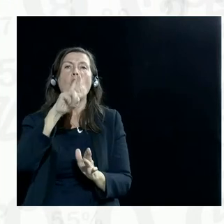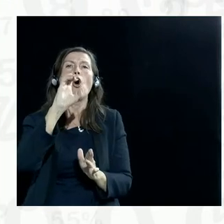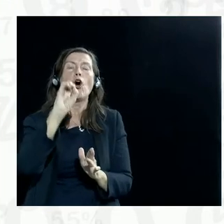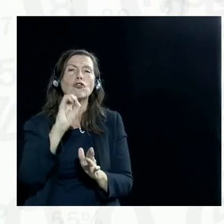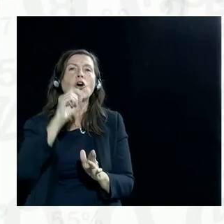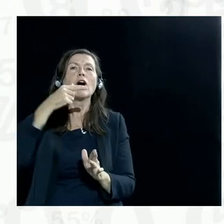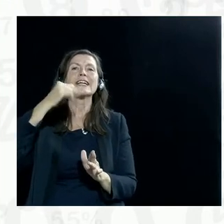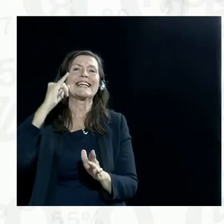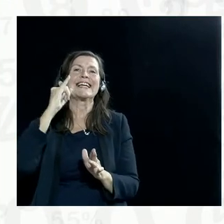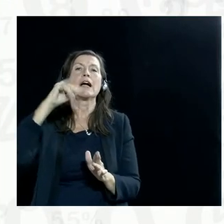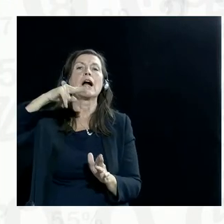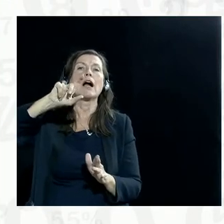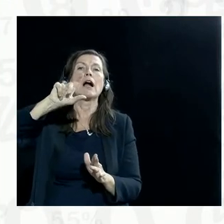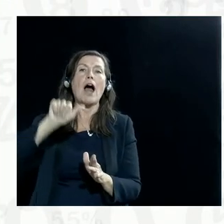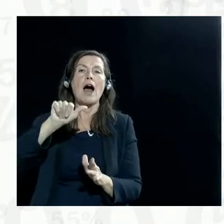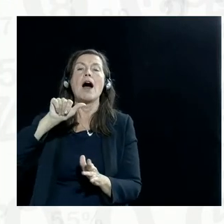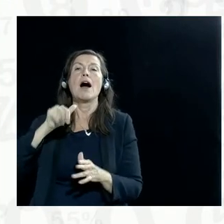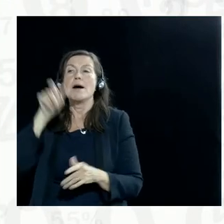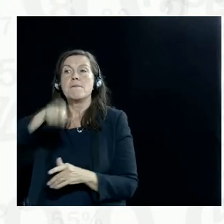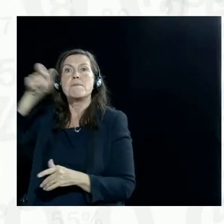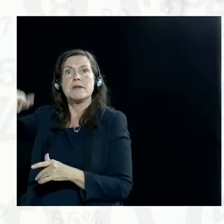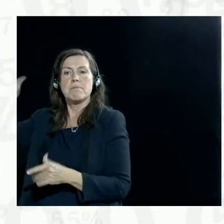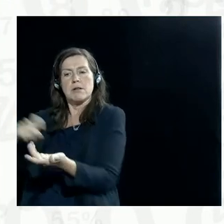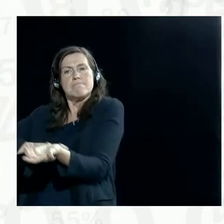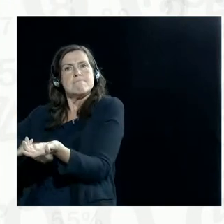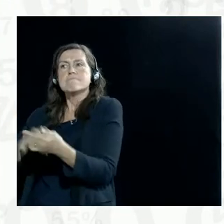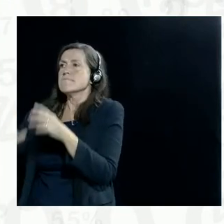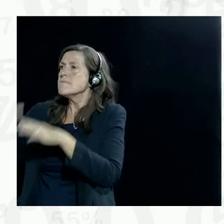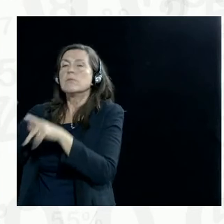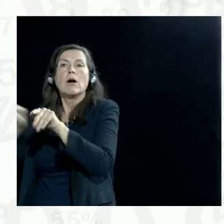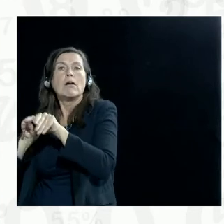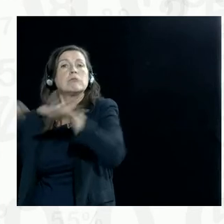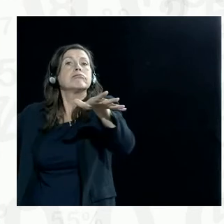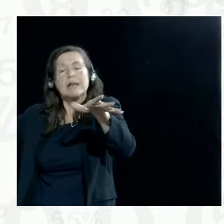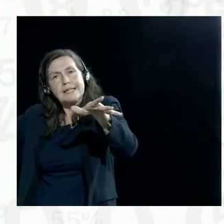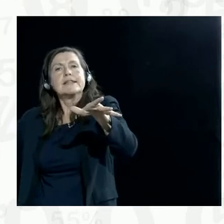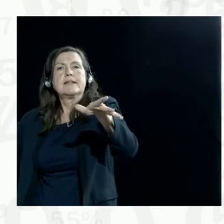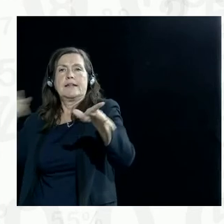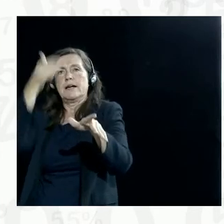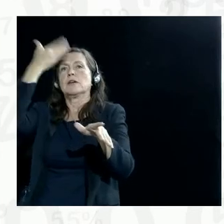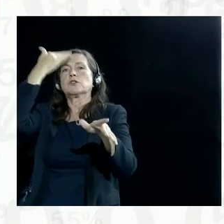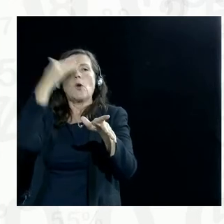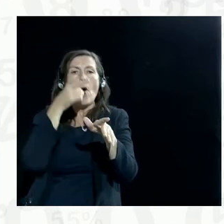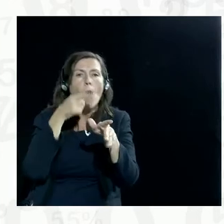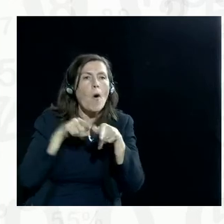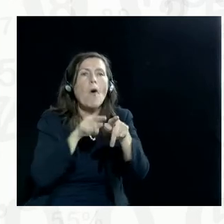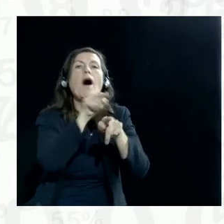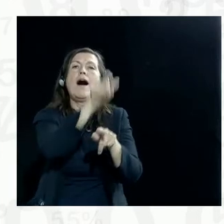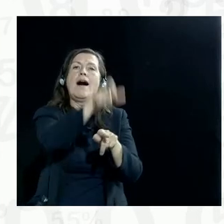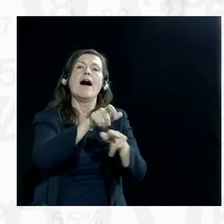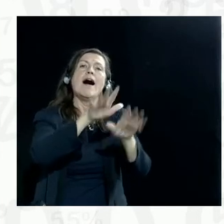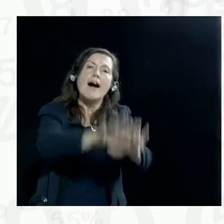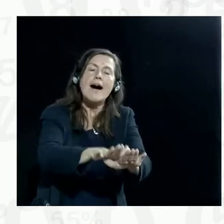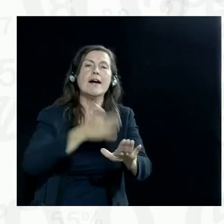about the need for custodianship and to have the whole information